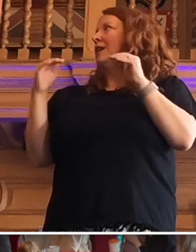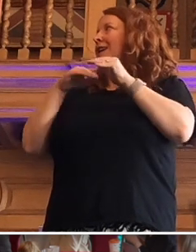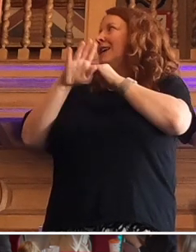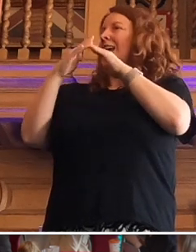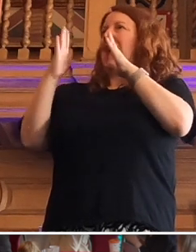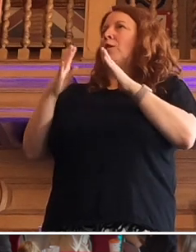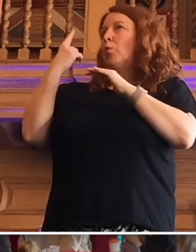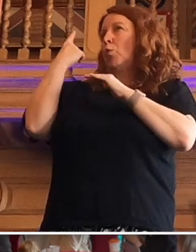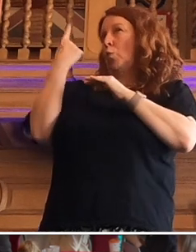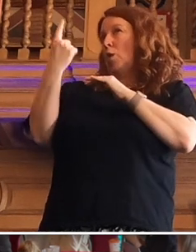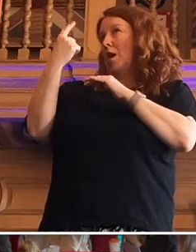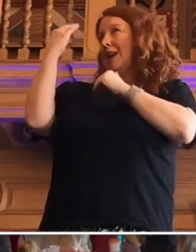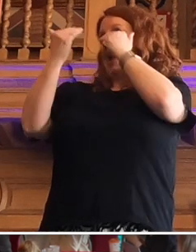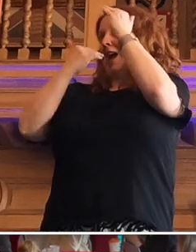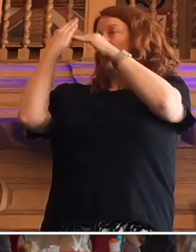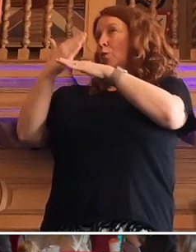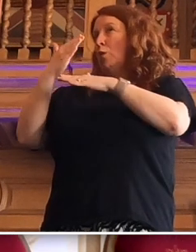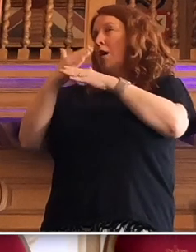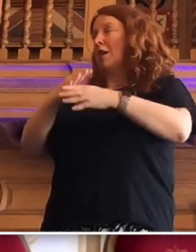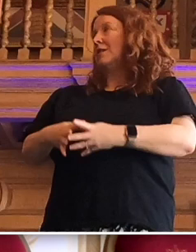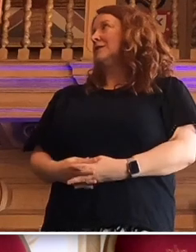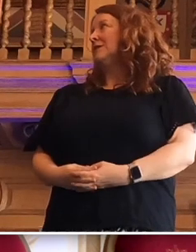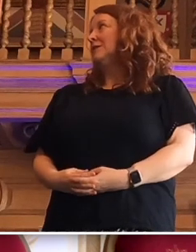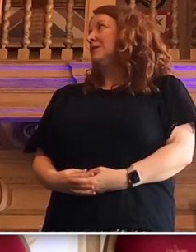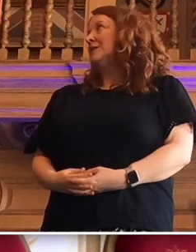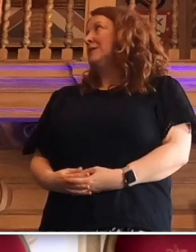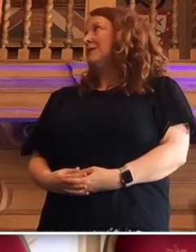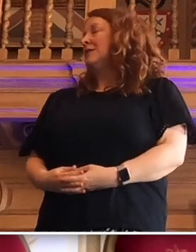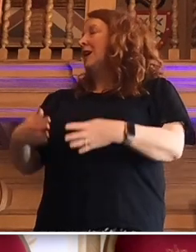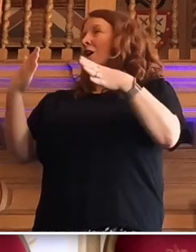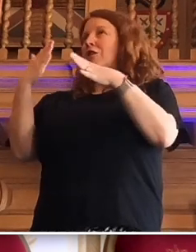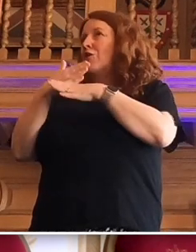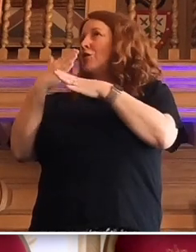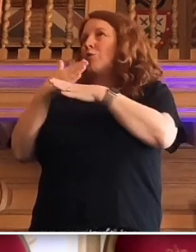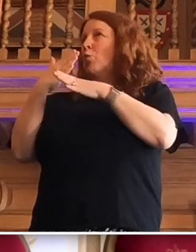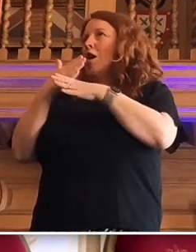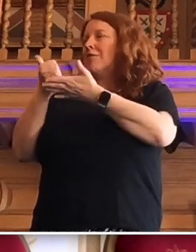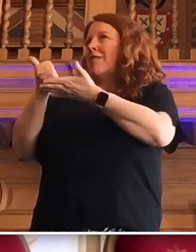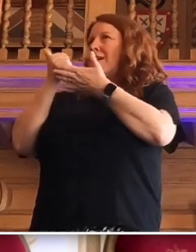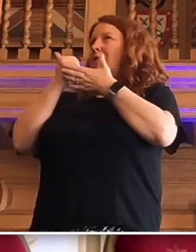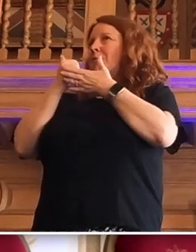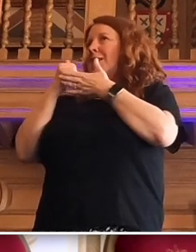where at least one adult is working. Work is not the way out of poverty.